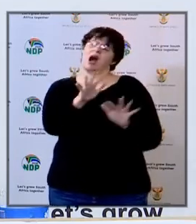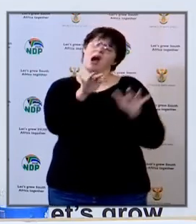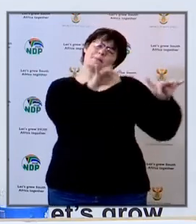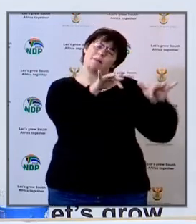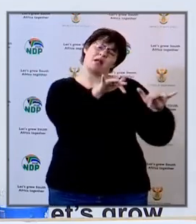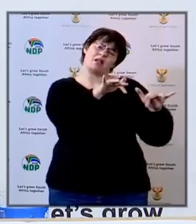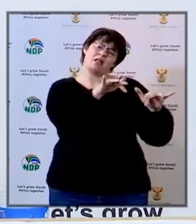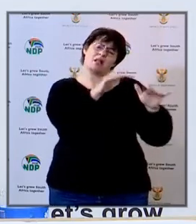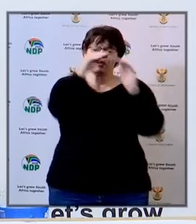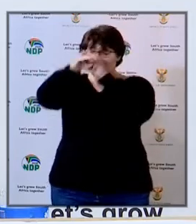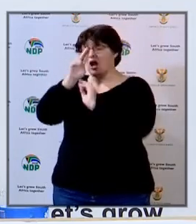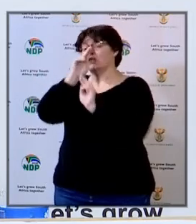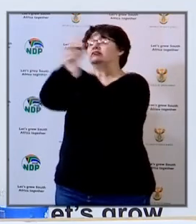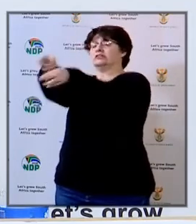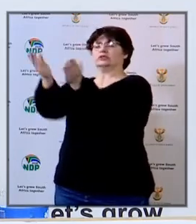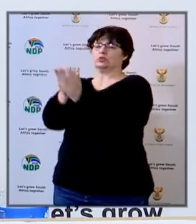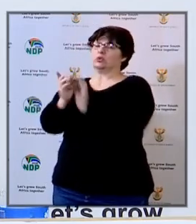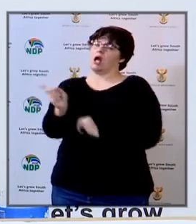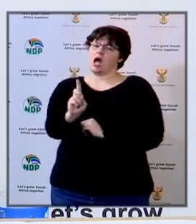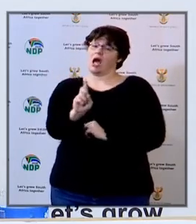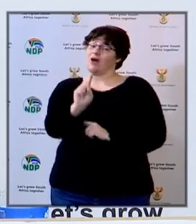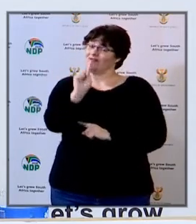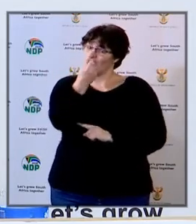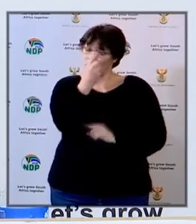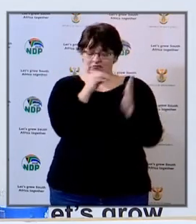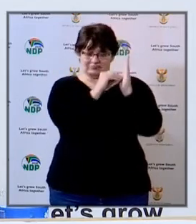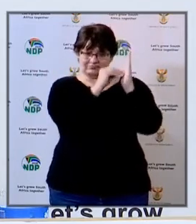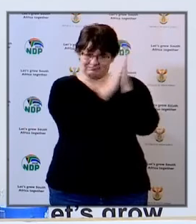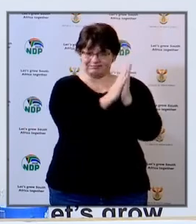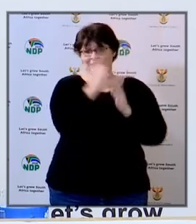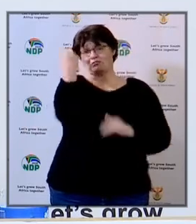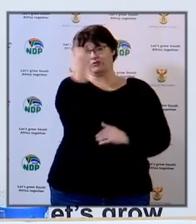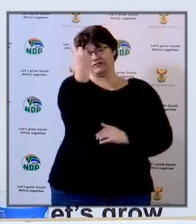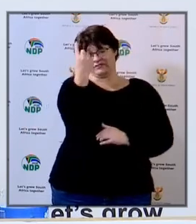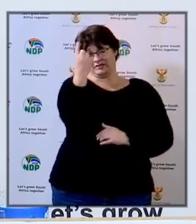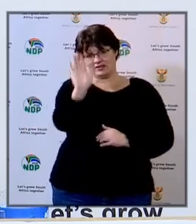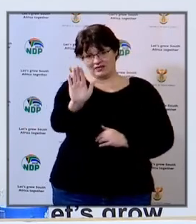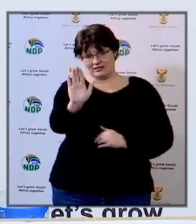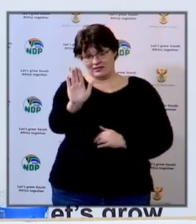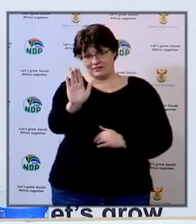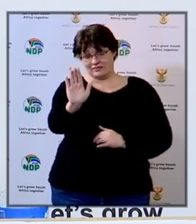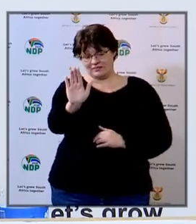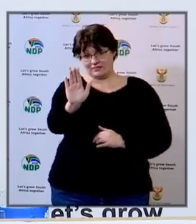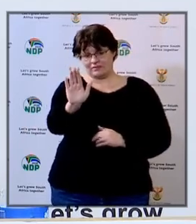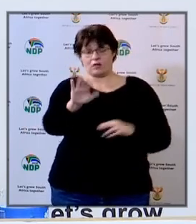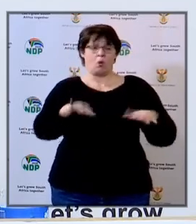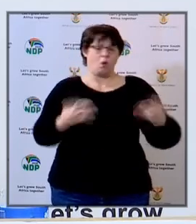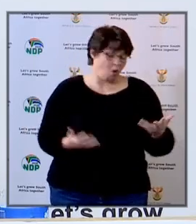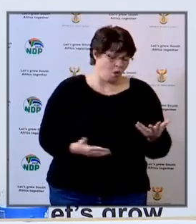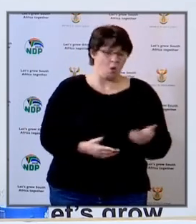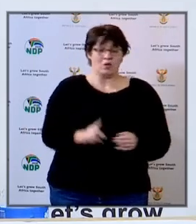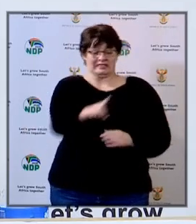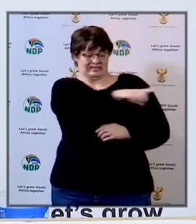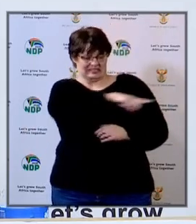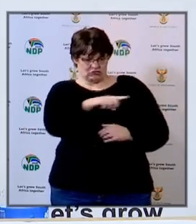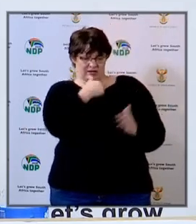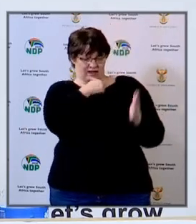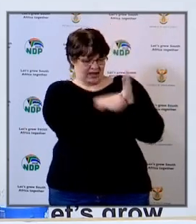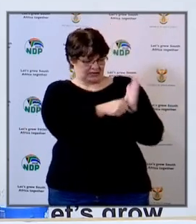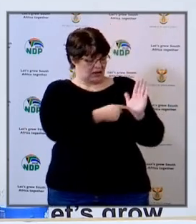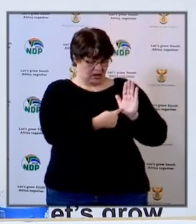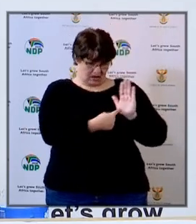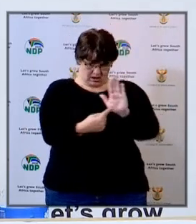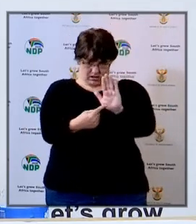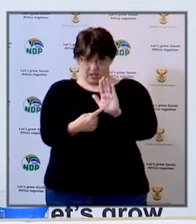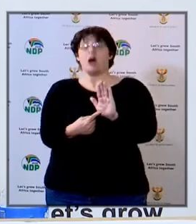public not to visit our schools, unless it's per appointment with the principal, or they have a letter from the district